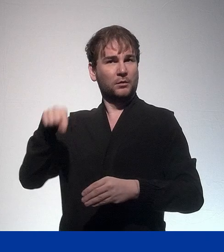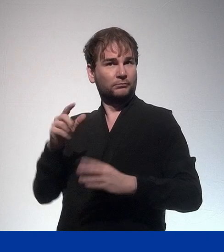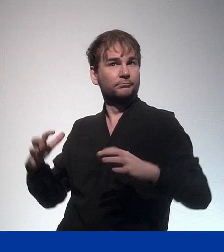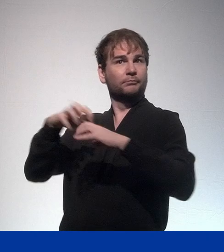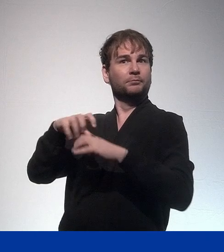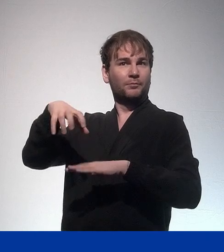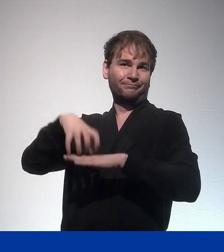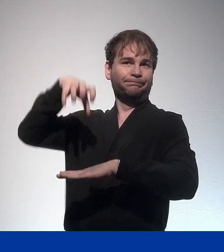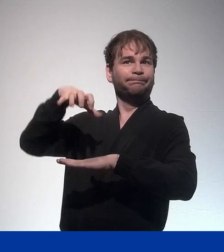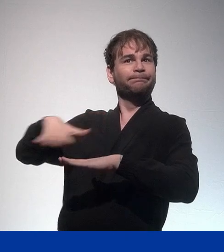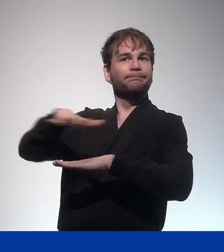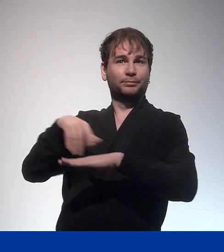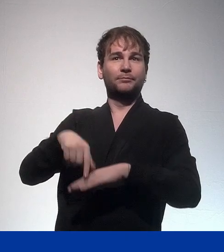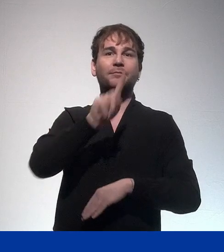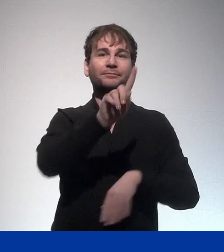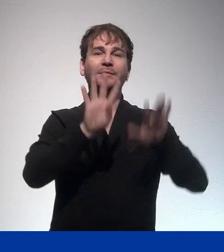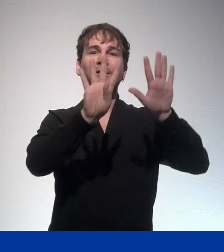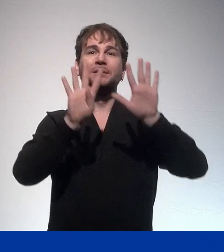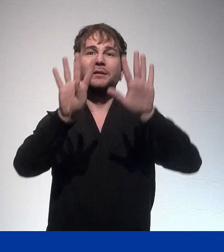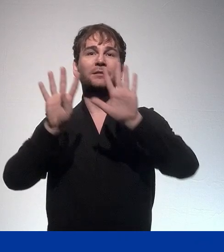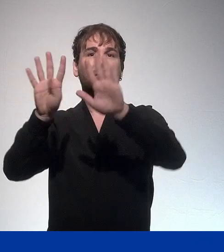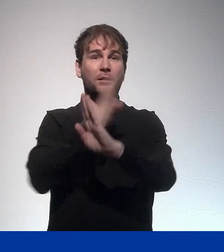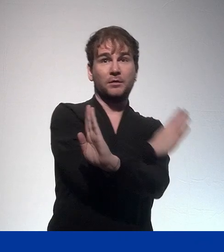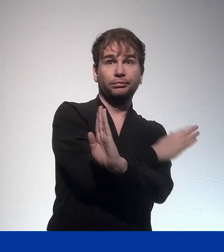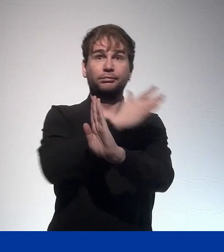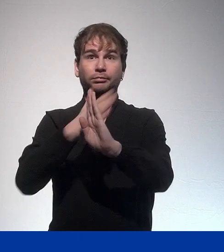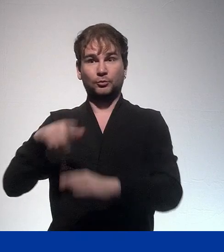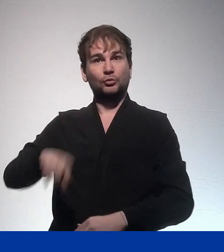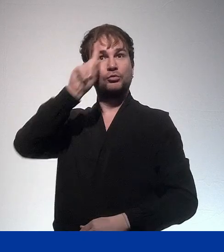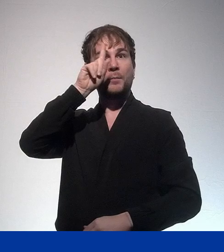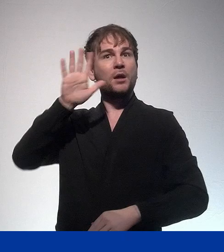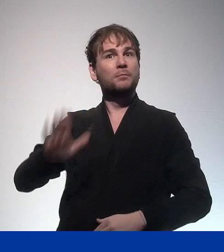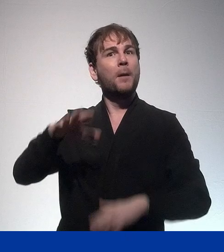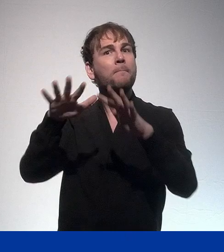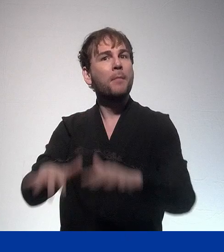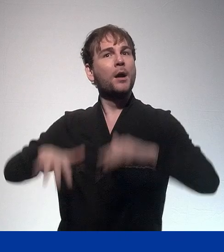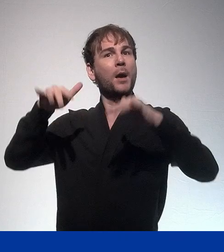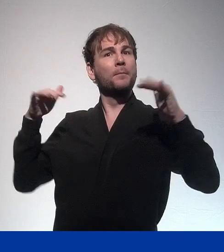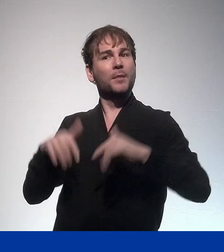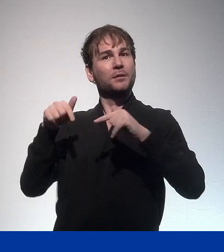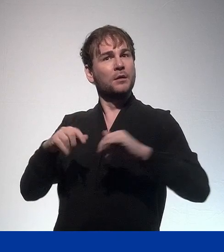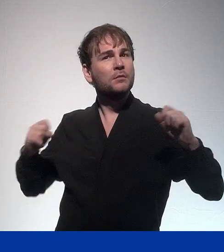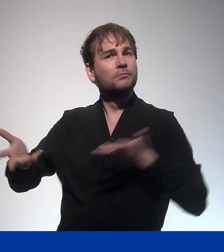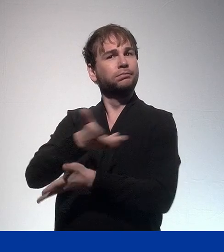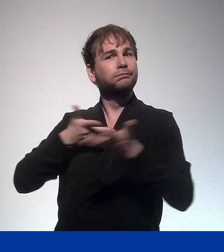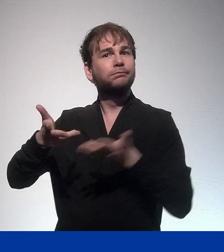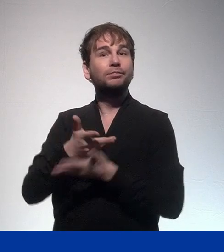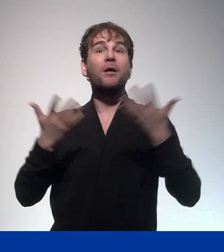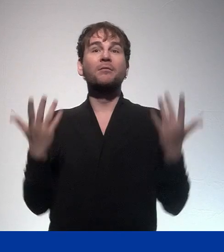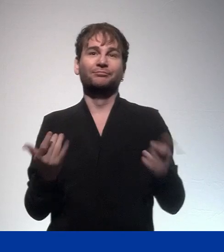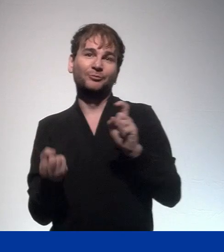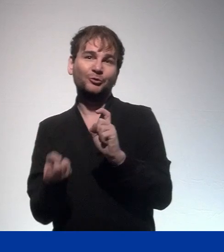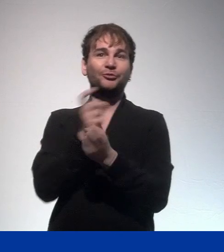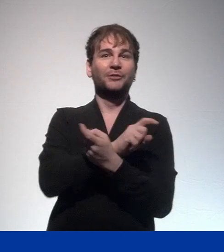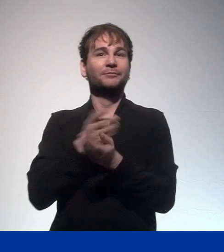plenary hall, Germany's lower house of parliament up until 1999. Of course the parliament was in Bonn. However, things are